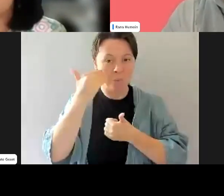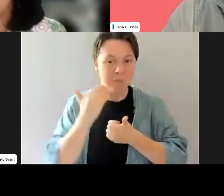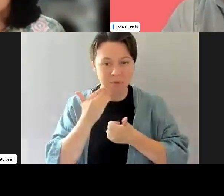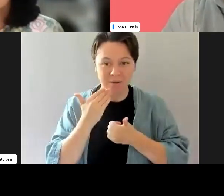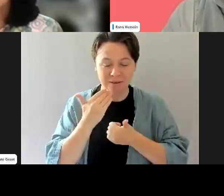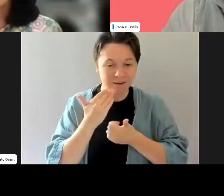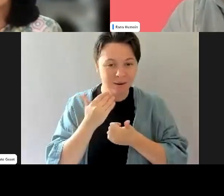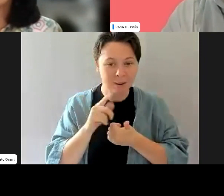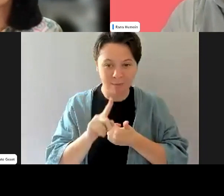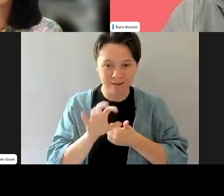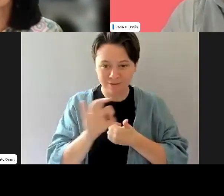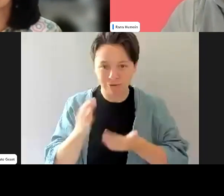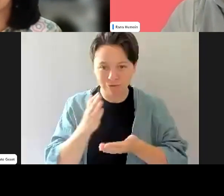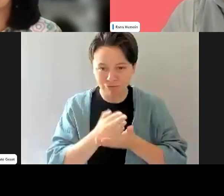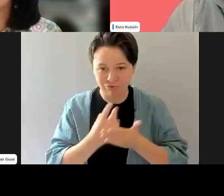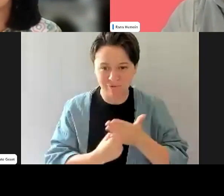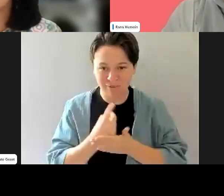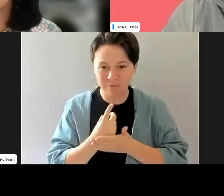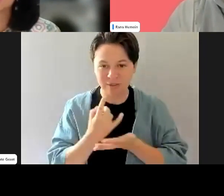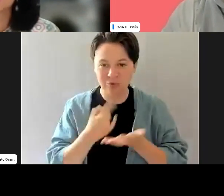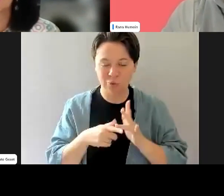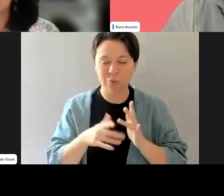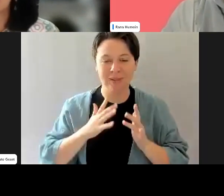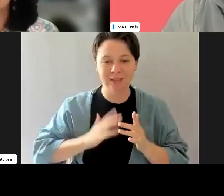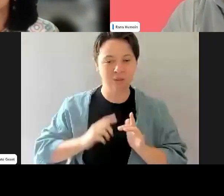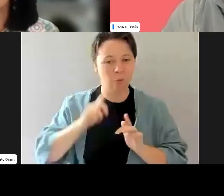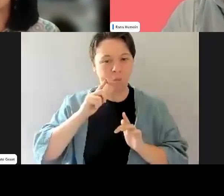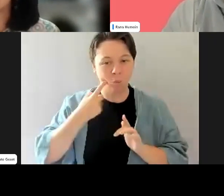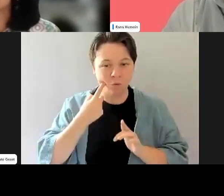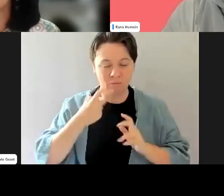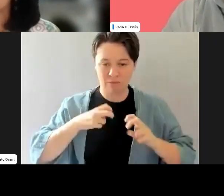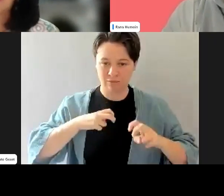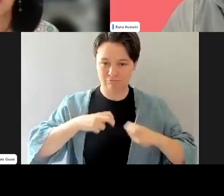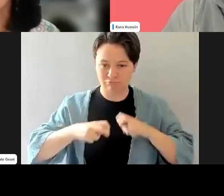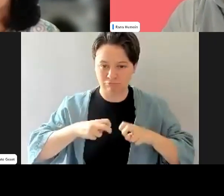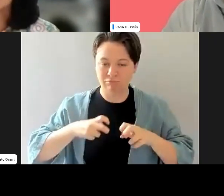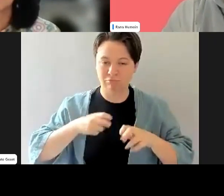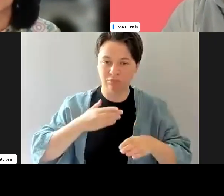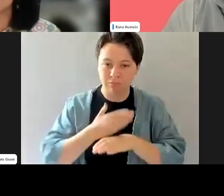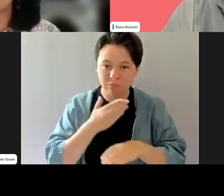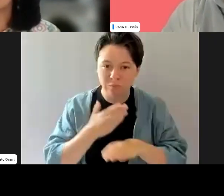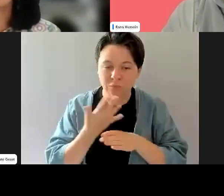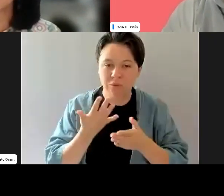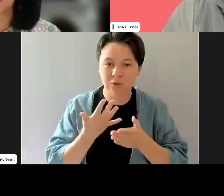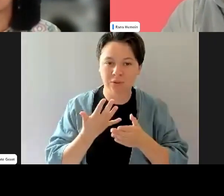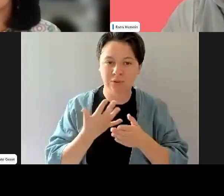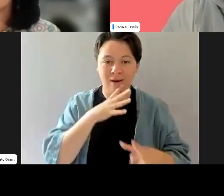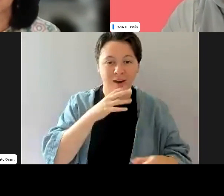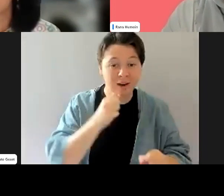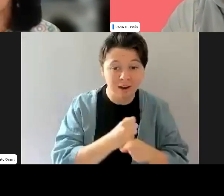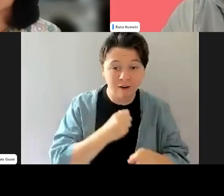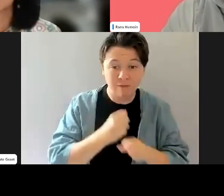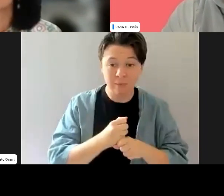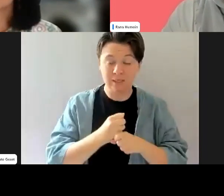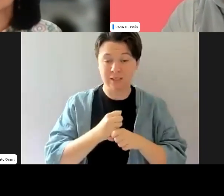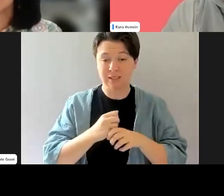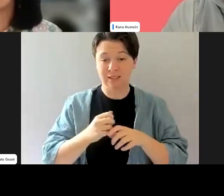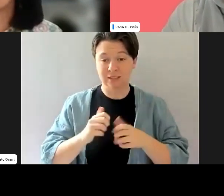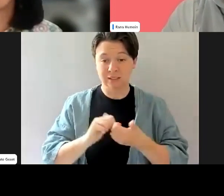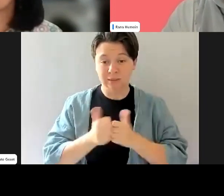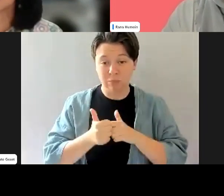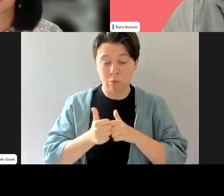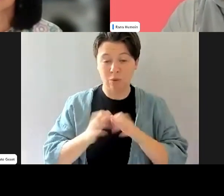but that's not true. So we need concerted action by all decision makers, including by each one of us, governments, sporting bodies and organizations.